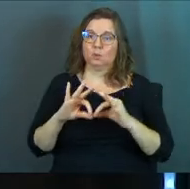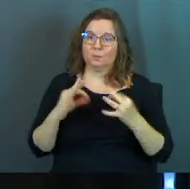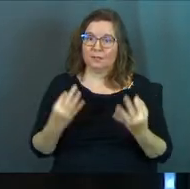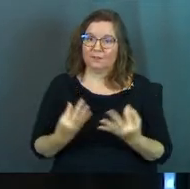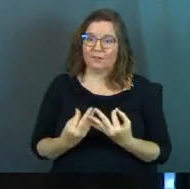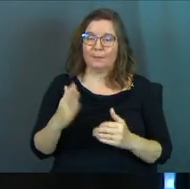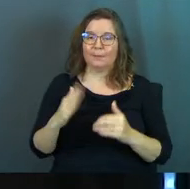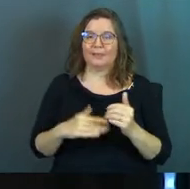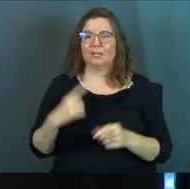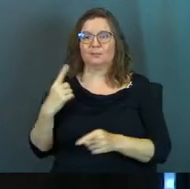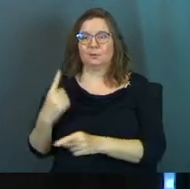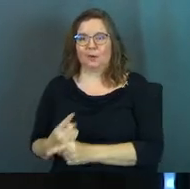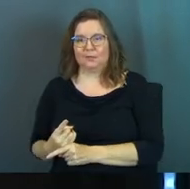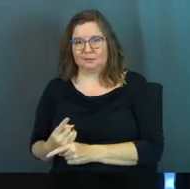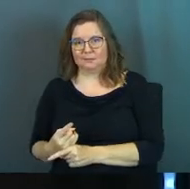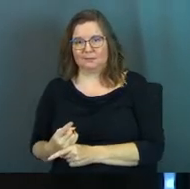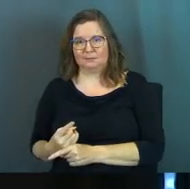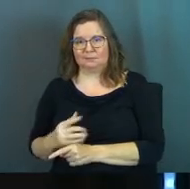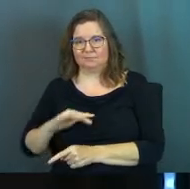family than it is to be right.